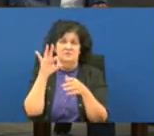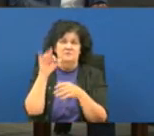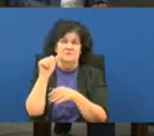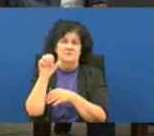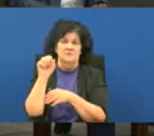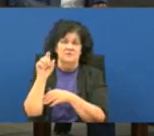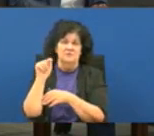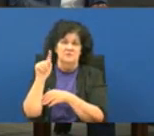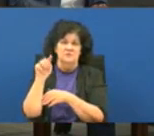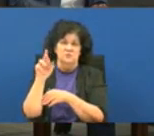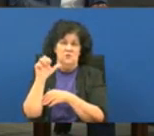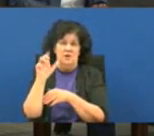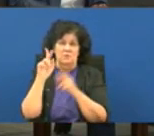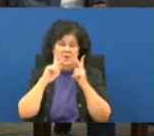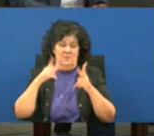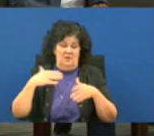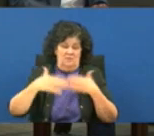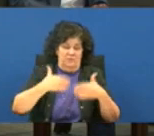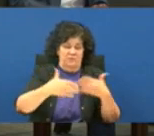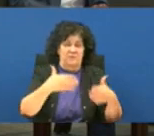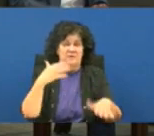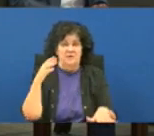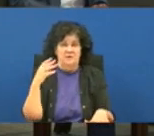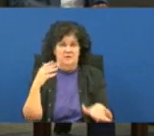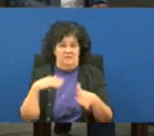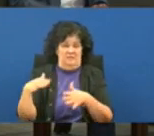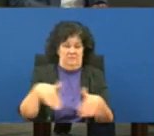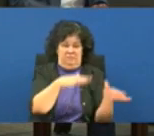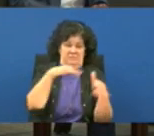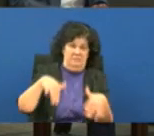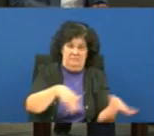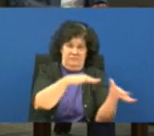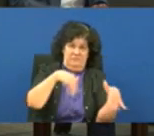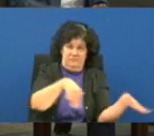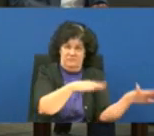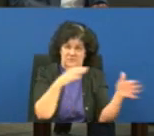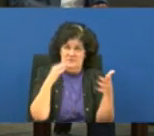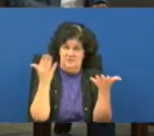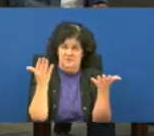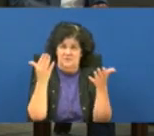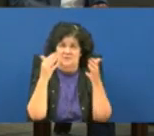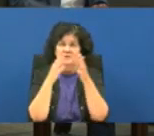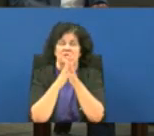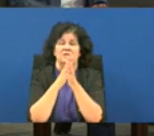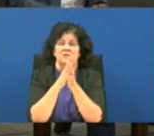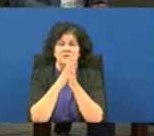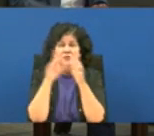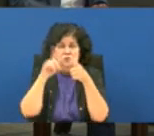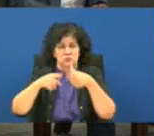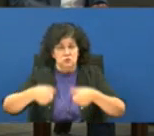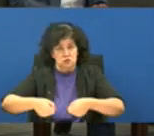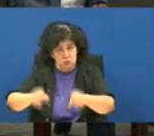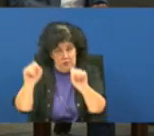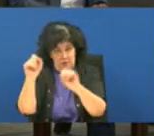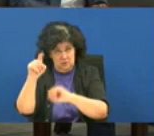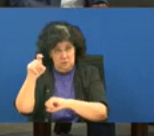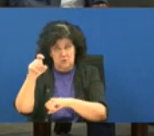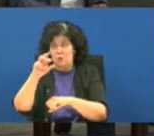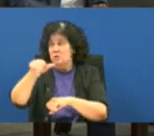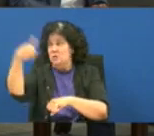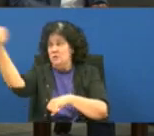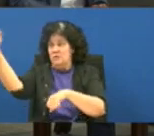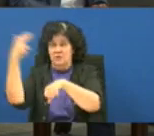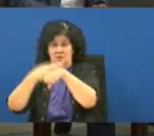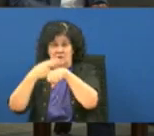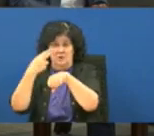fast tracking to go where we're if we're not fast tracking out of the facility or fast tracking them to the to the streets to the streets or to another facility based